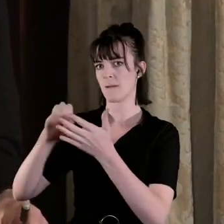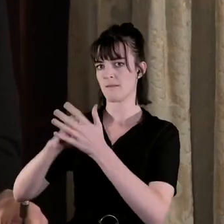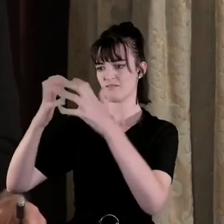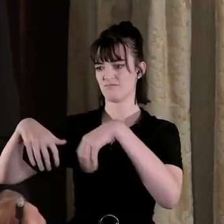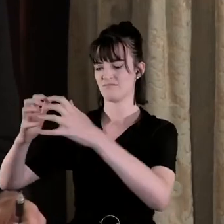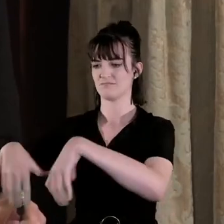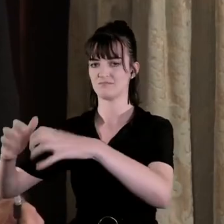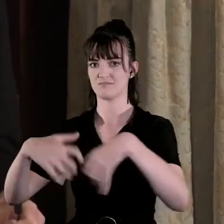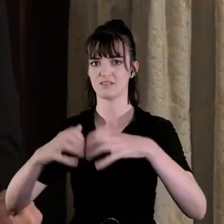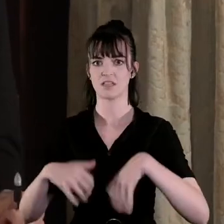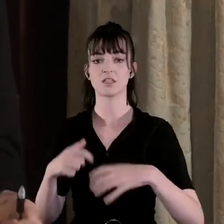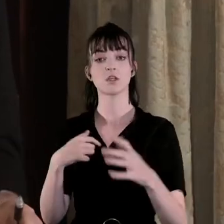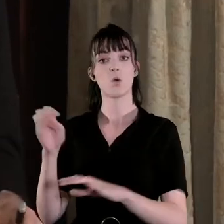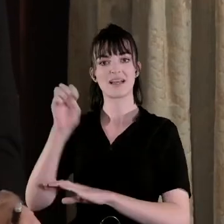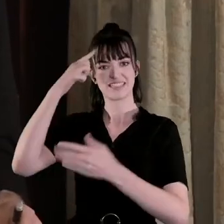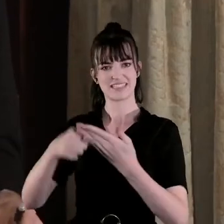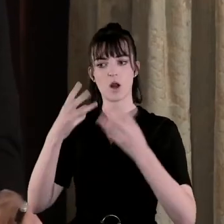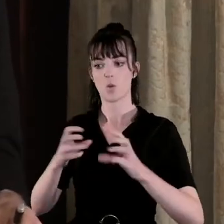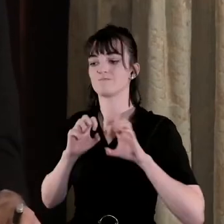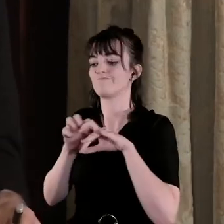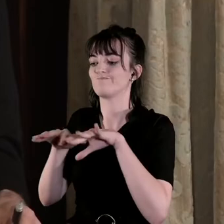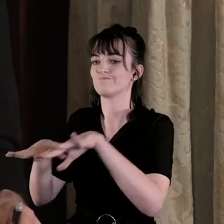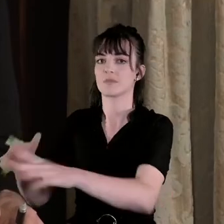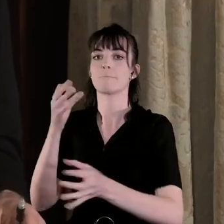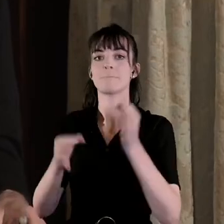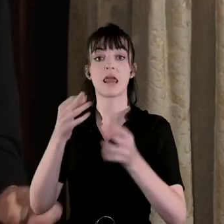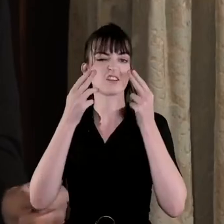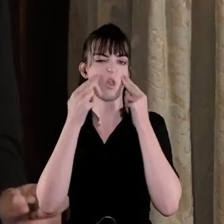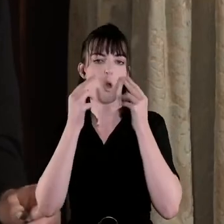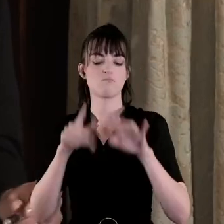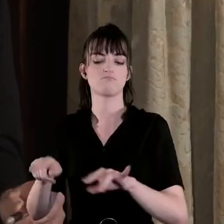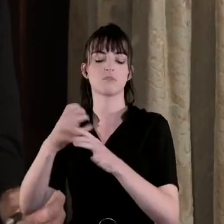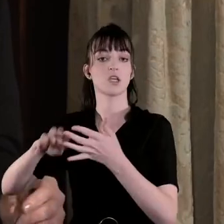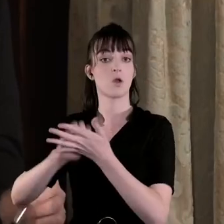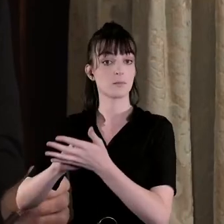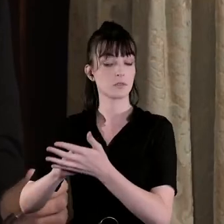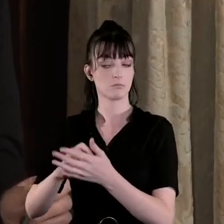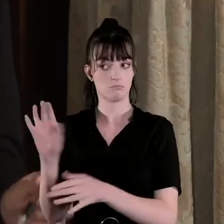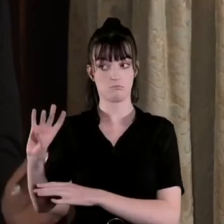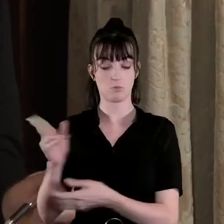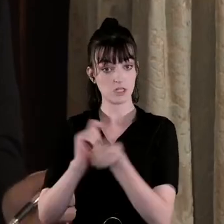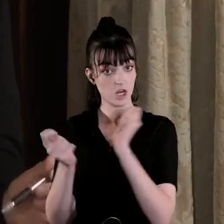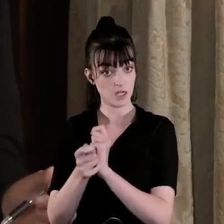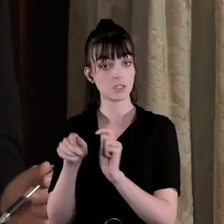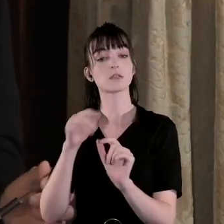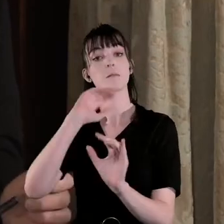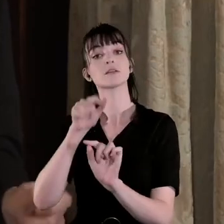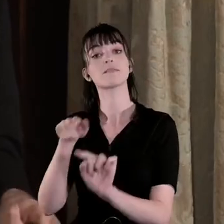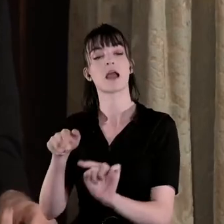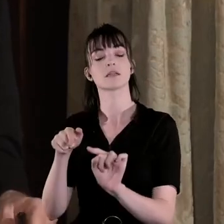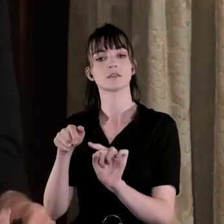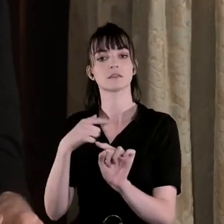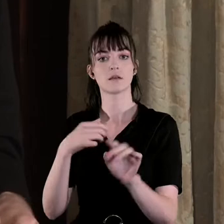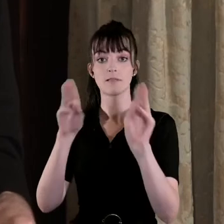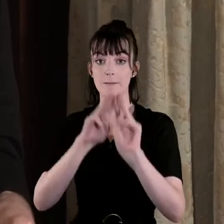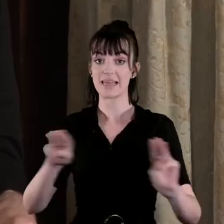Europe and I mean that's a really striking and rapid change and I think in that context the appeal to the peace